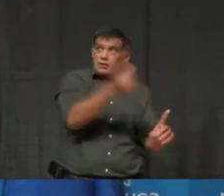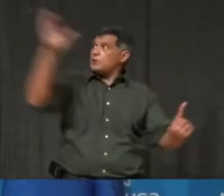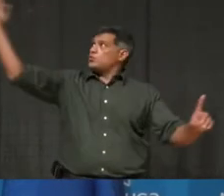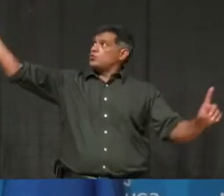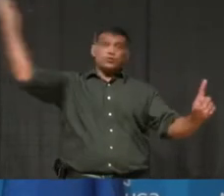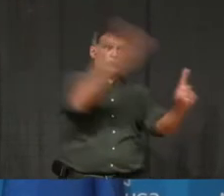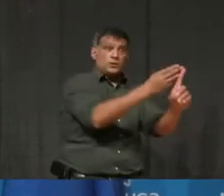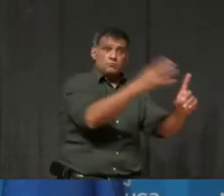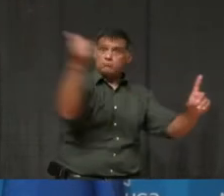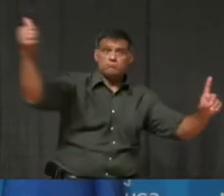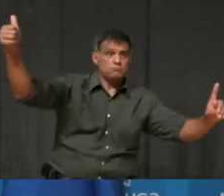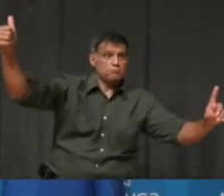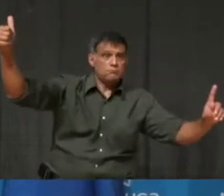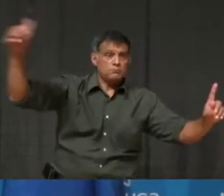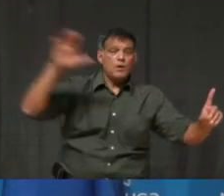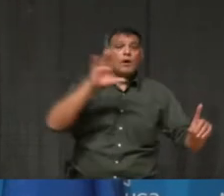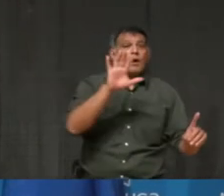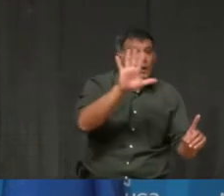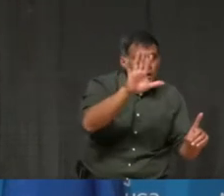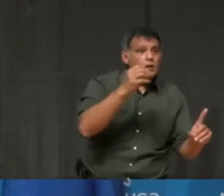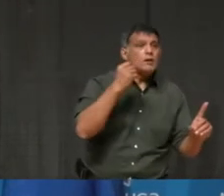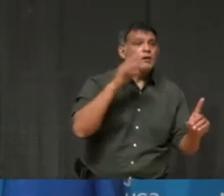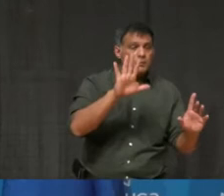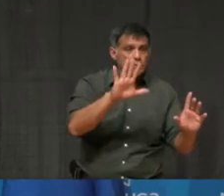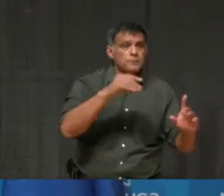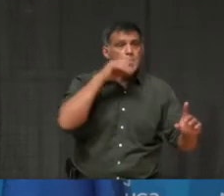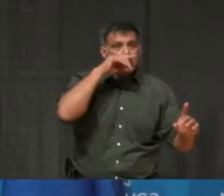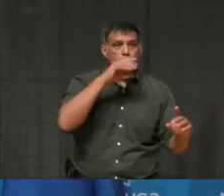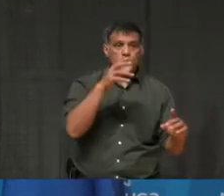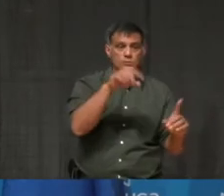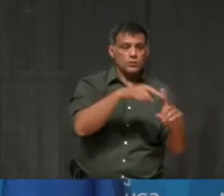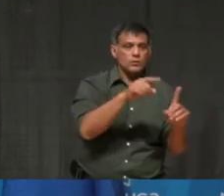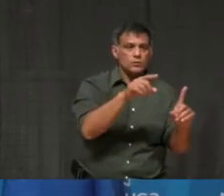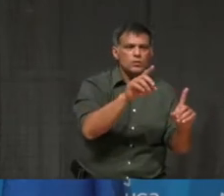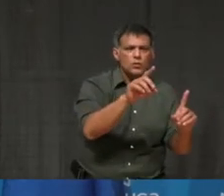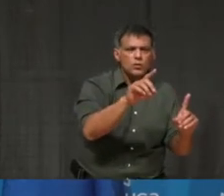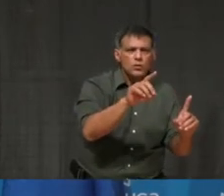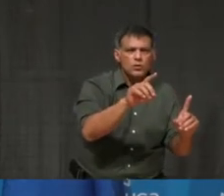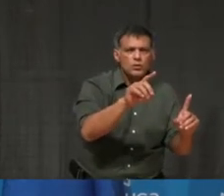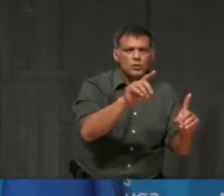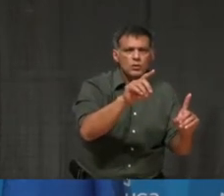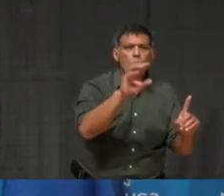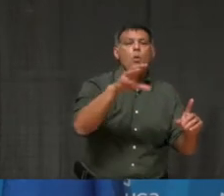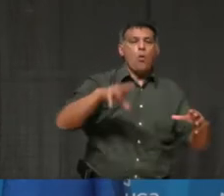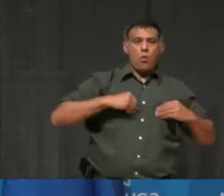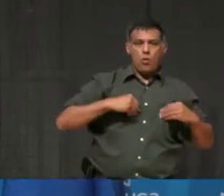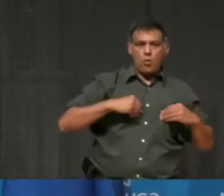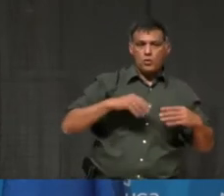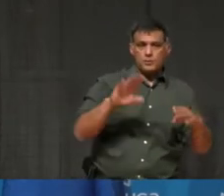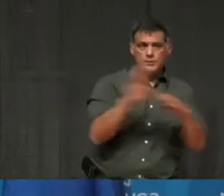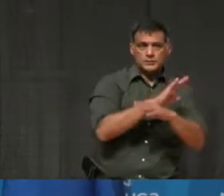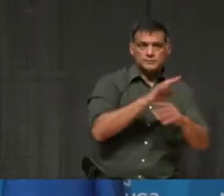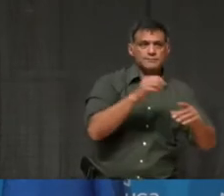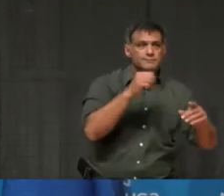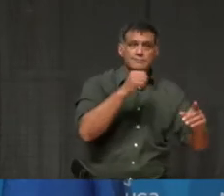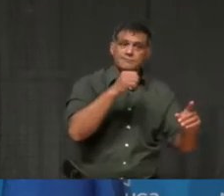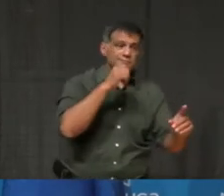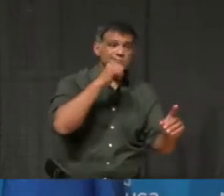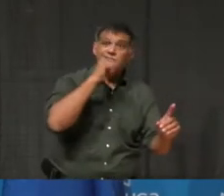owners, not the landlords. So that should get more buy-in to the program. We like that. But when we really looked at the details,